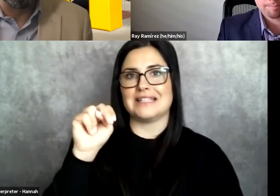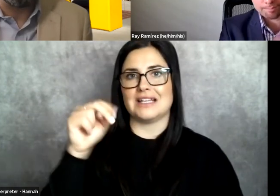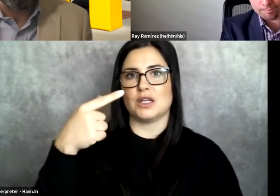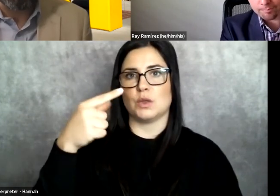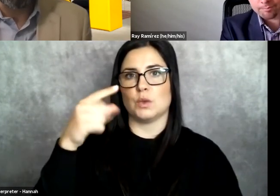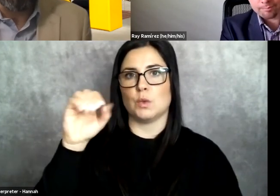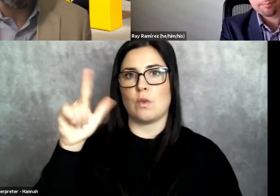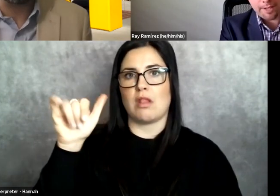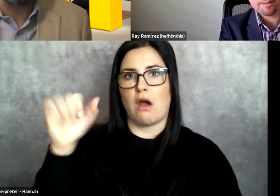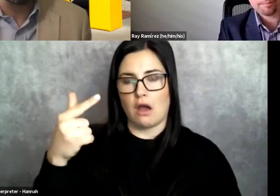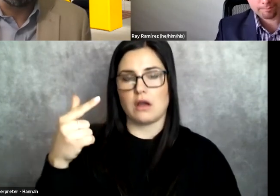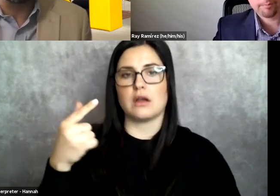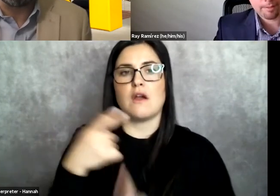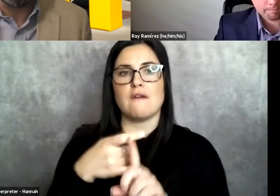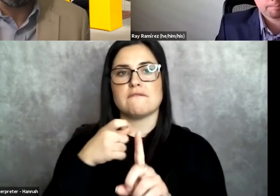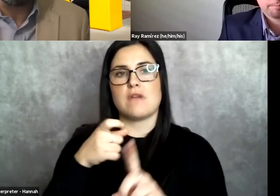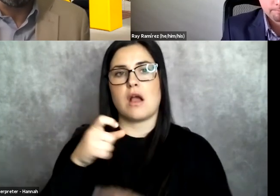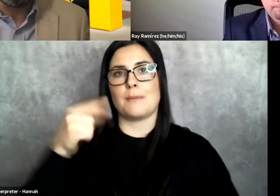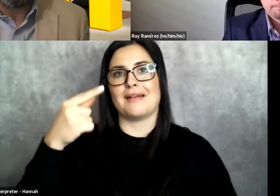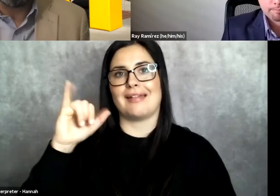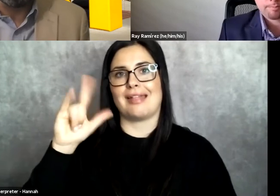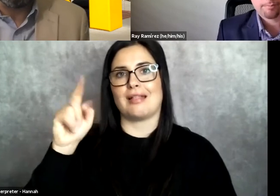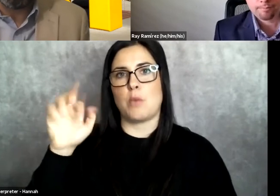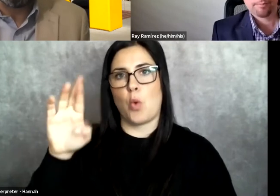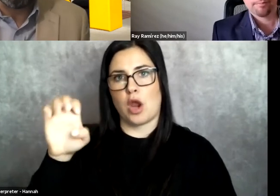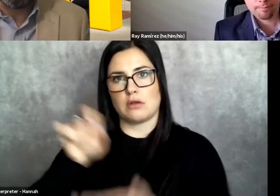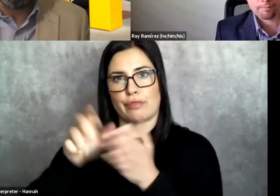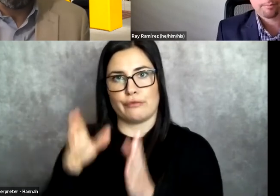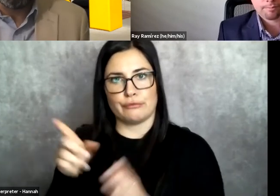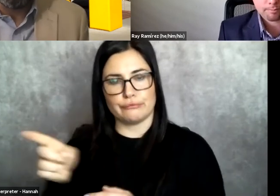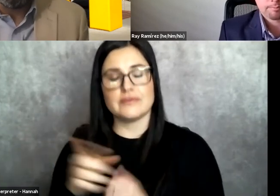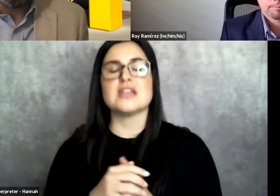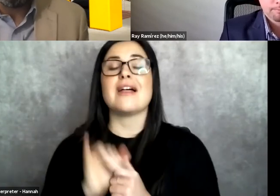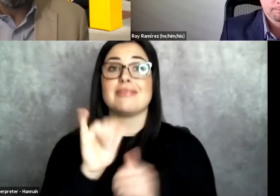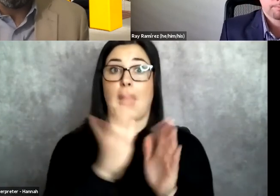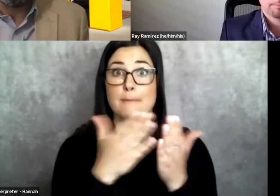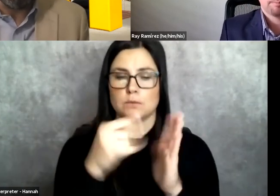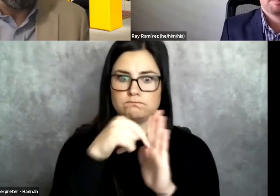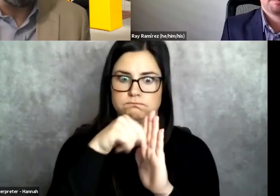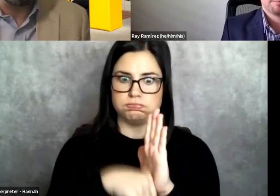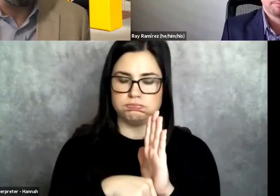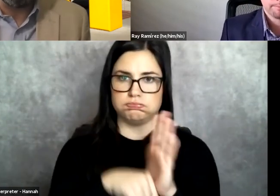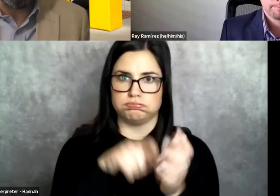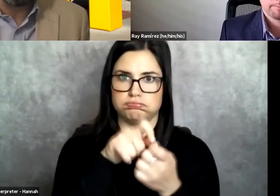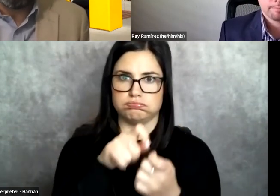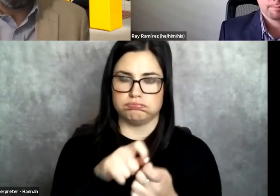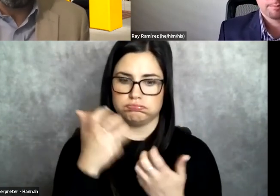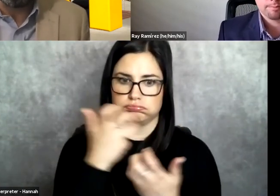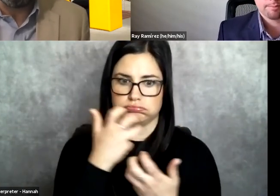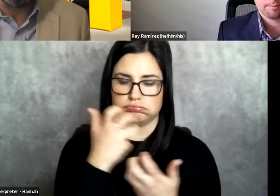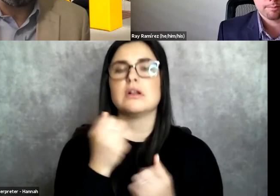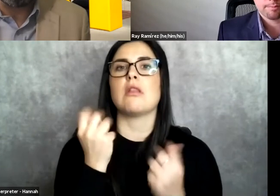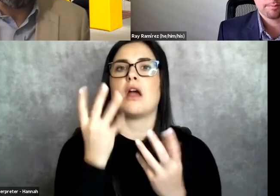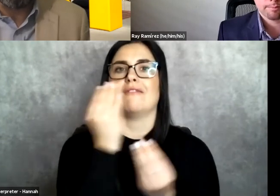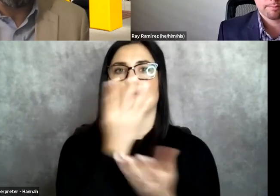Ruthie Gilmore, right? Dr. Ruthie Gilmore, that's a book that, you know, it's pretty dense, but it has a lot